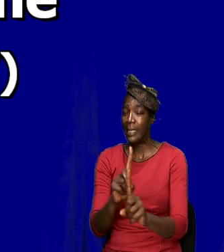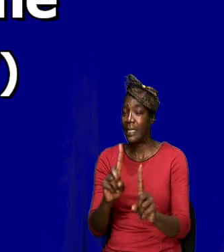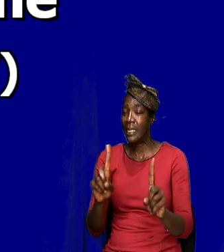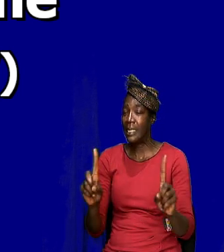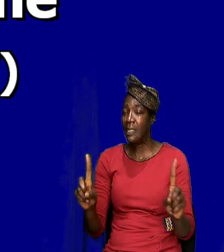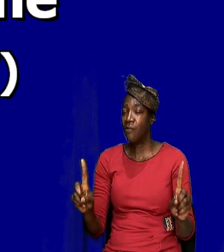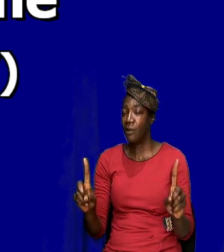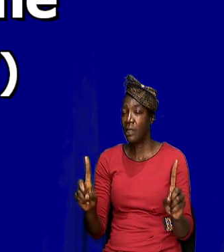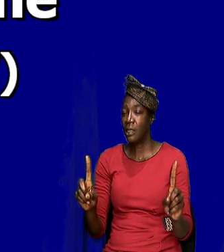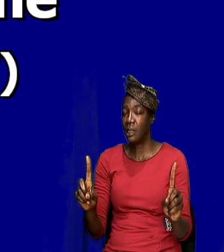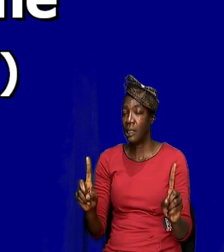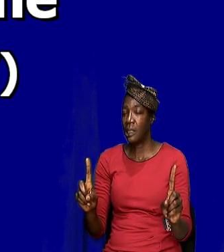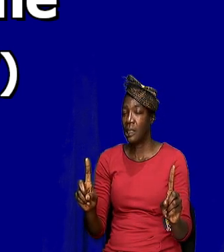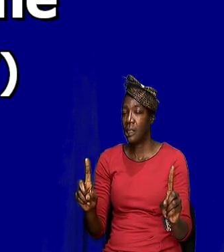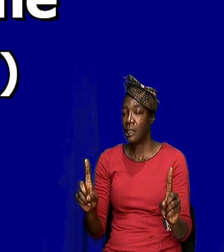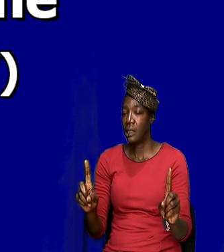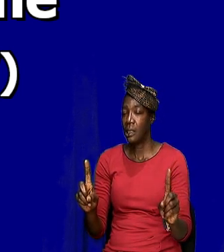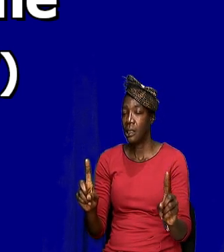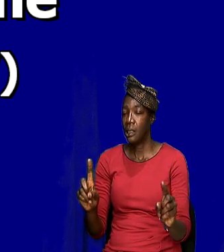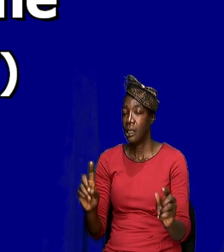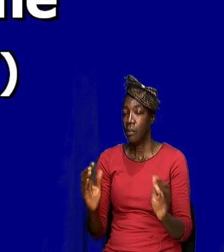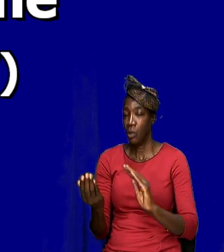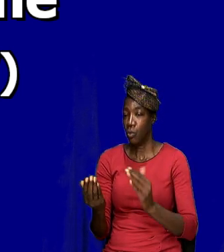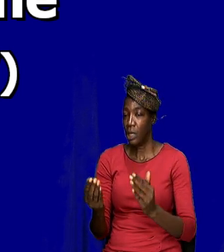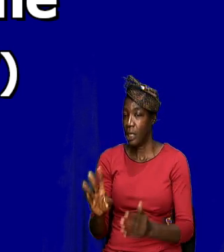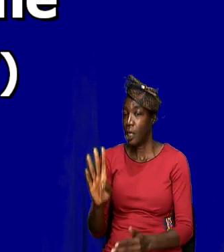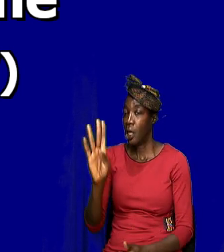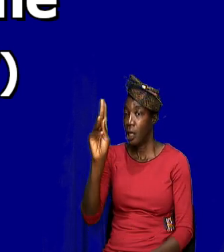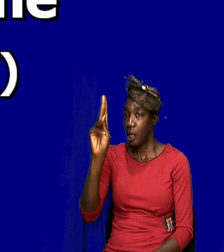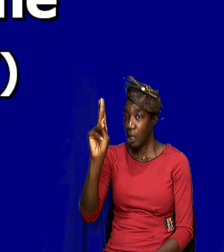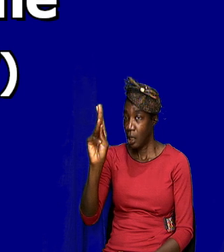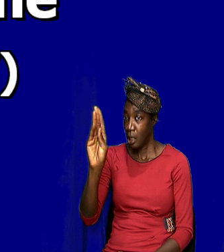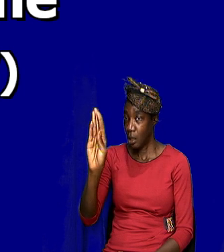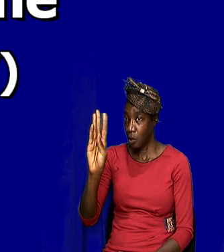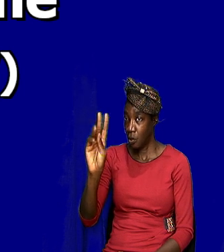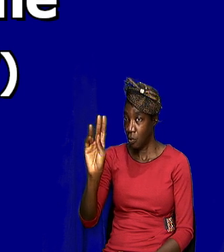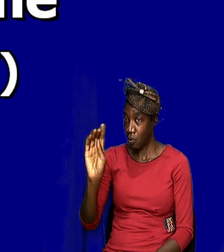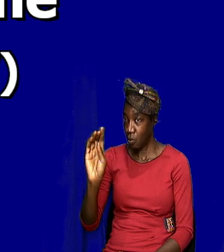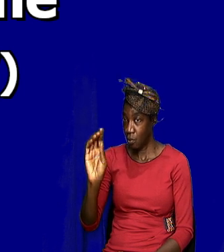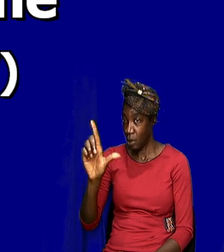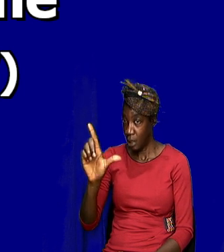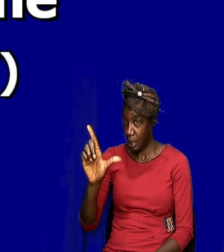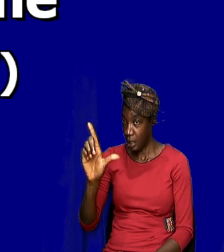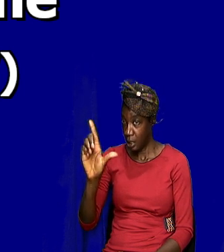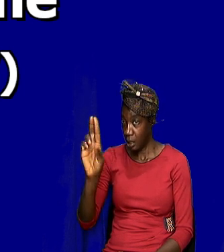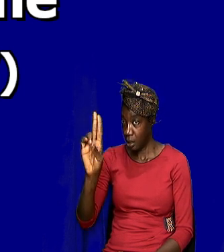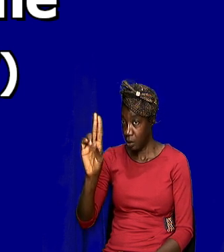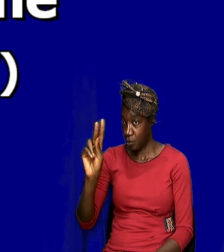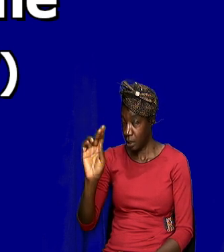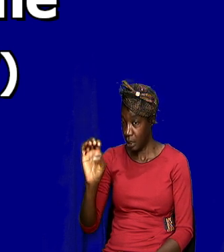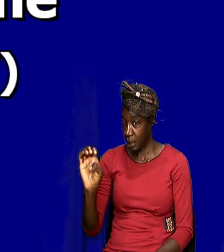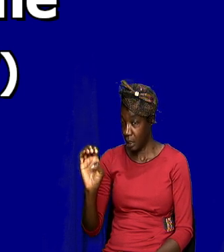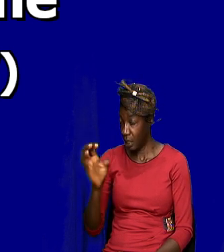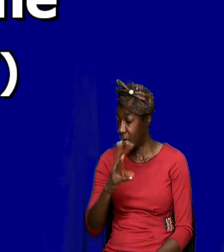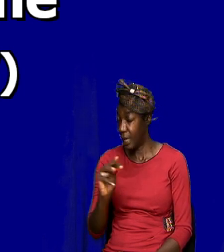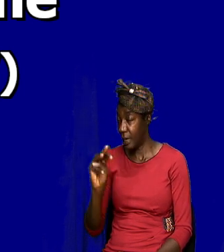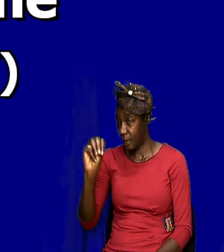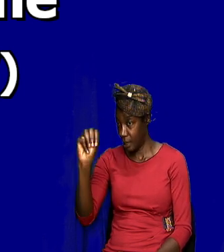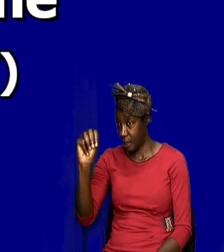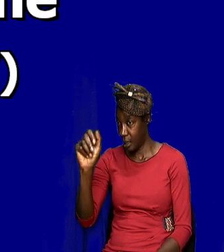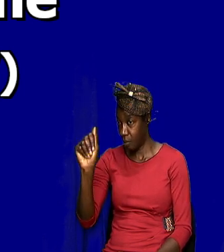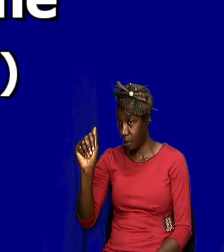between how Mark wrote and how Luke wrote. And we kind of had touched on that before,